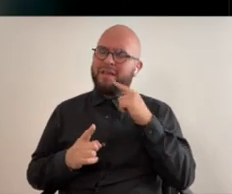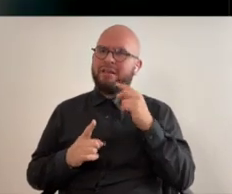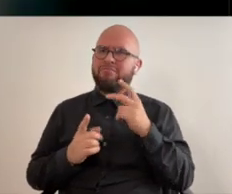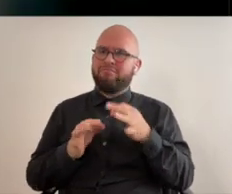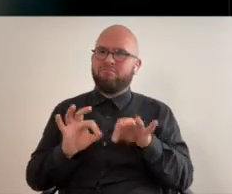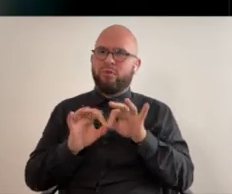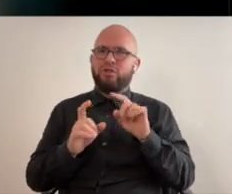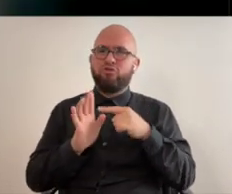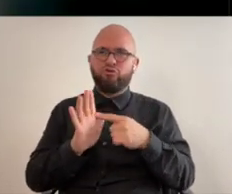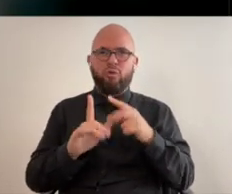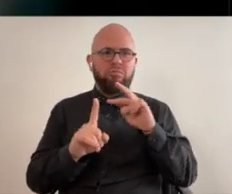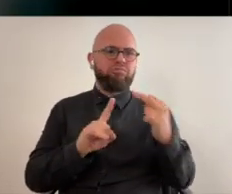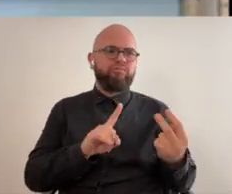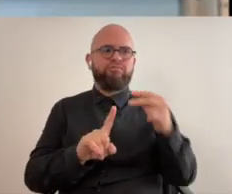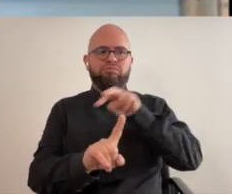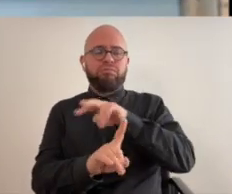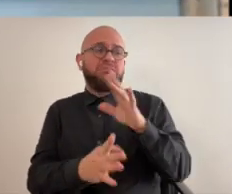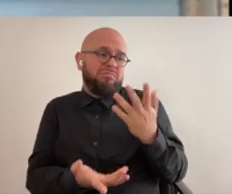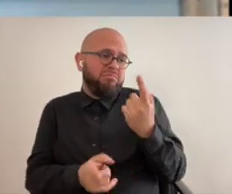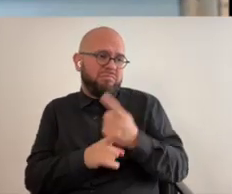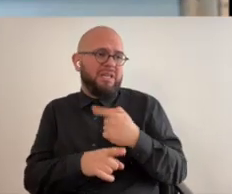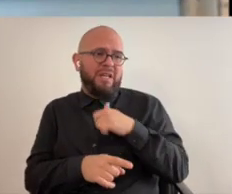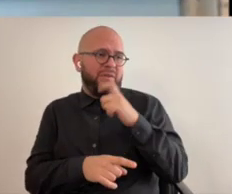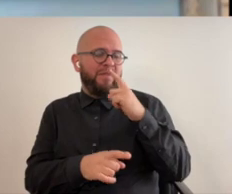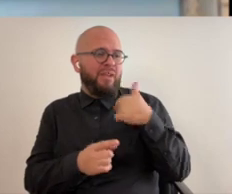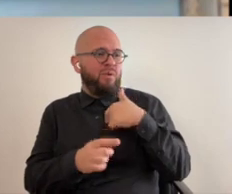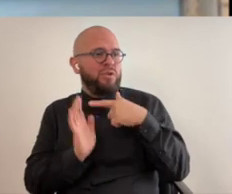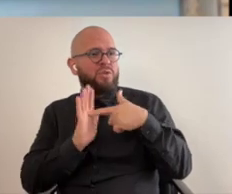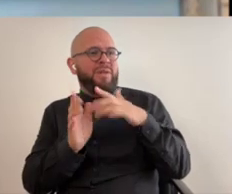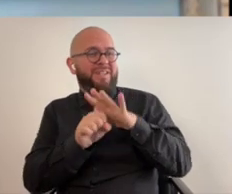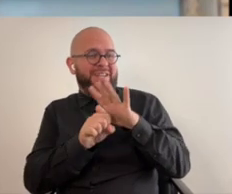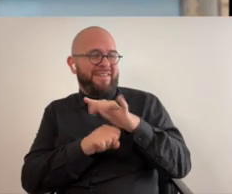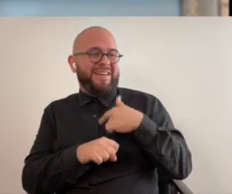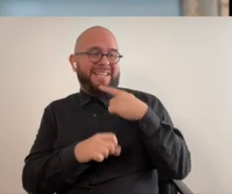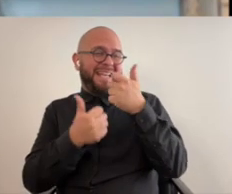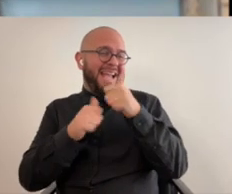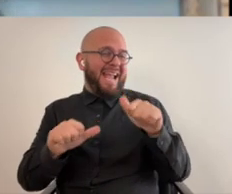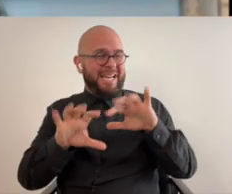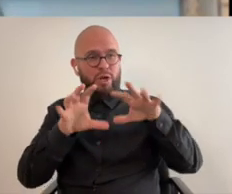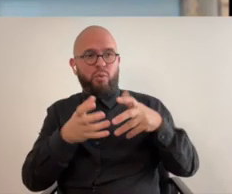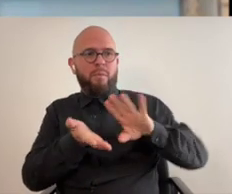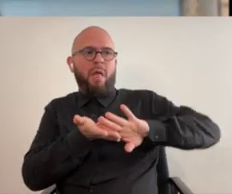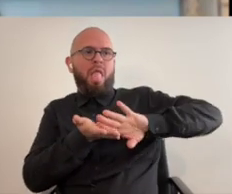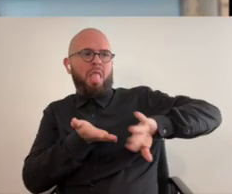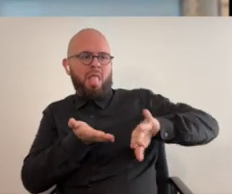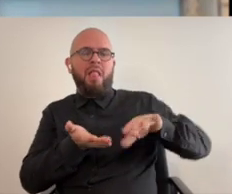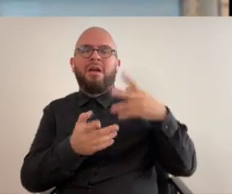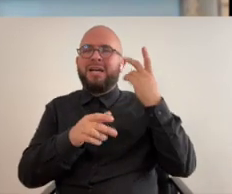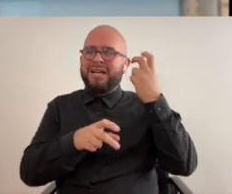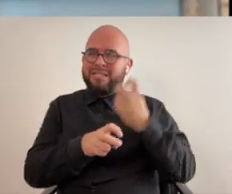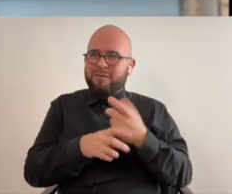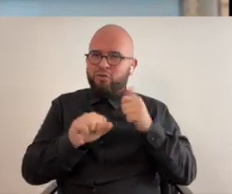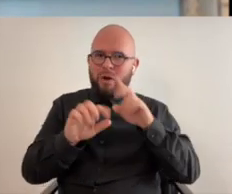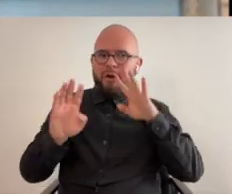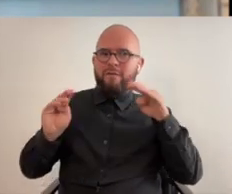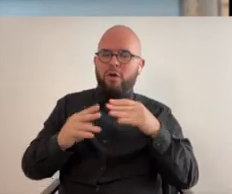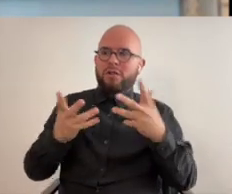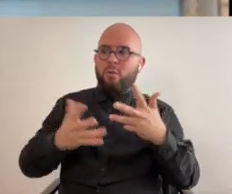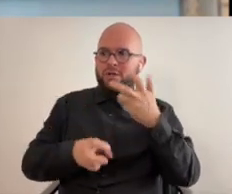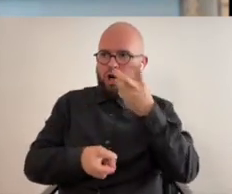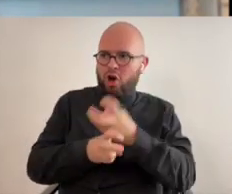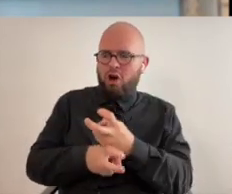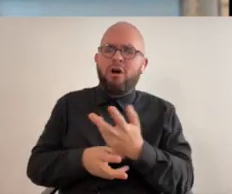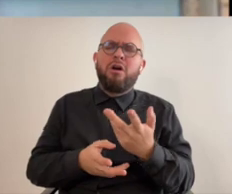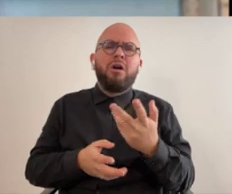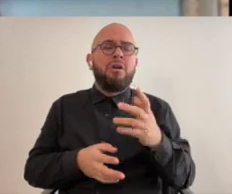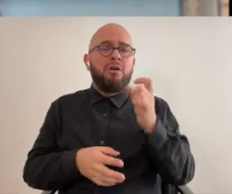yeah i think that it's just not something that we see enough of yeah look any marginalized group it's really easy to focus on the things that are